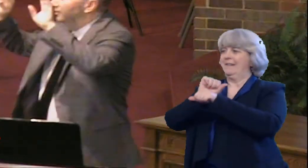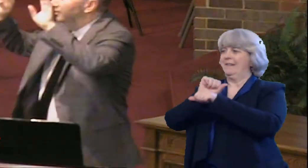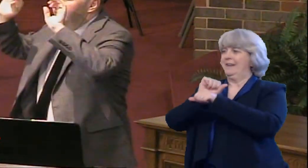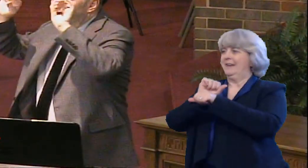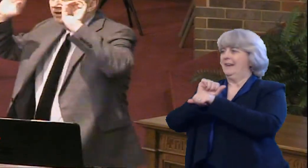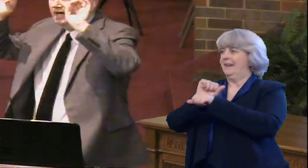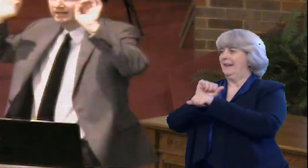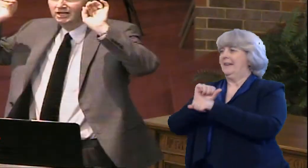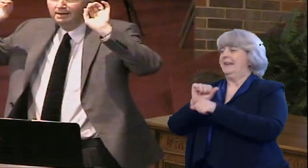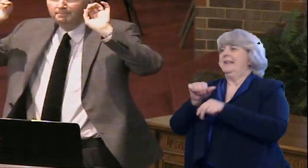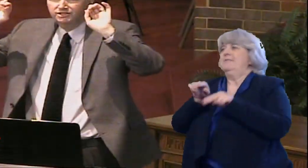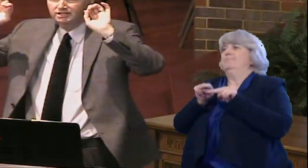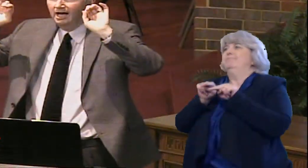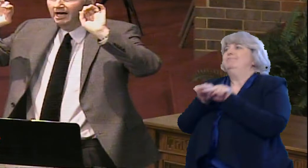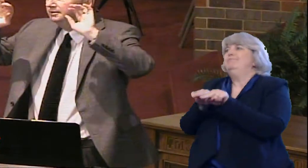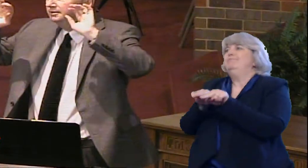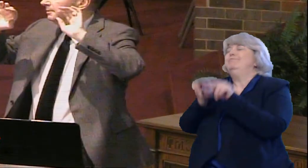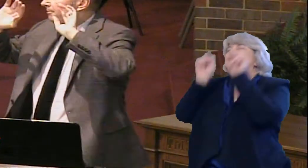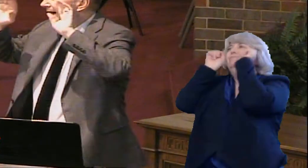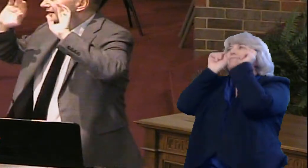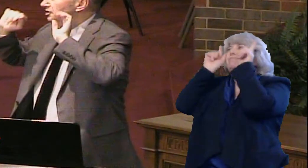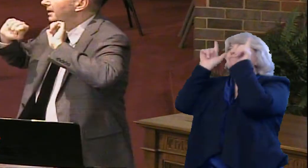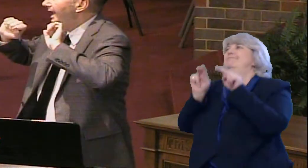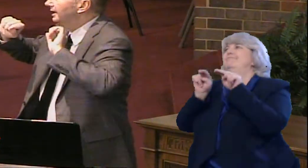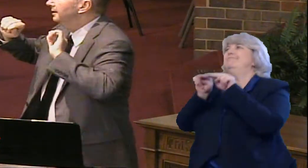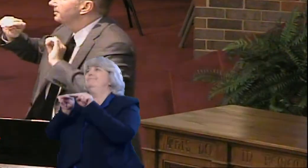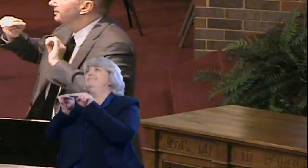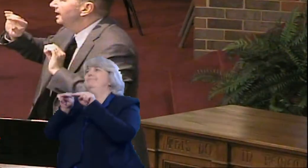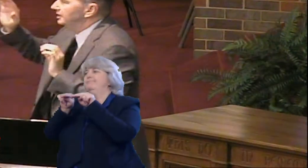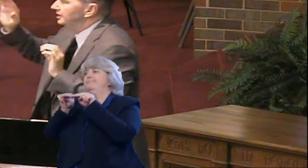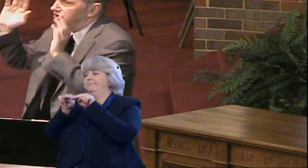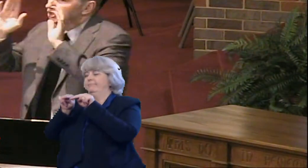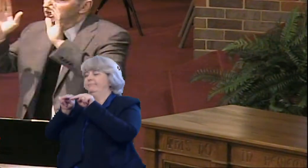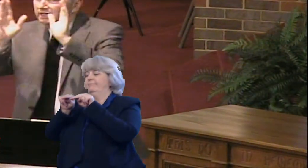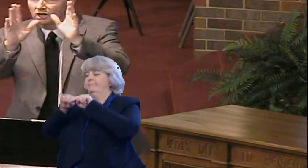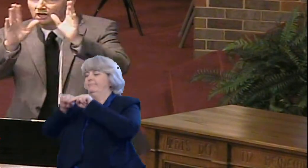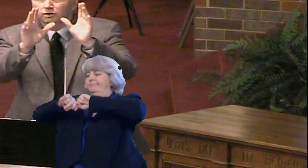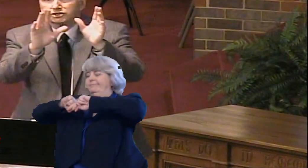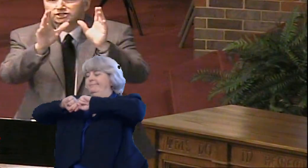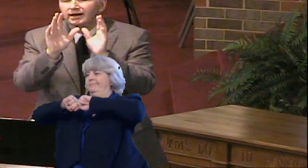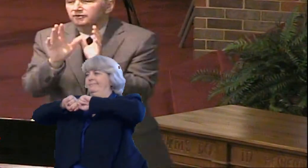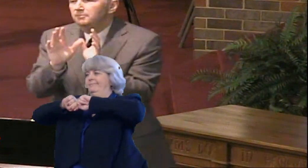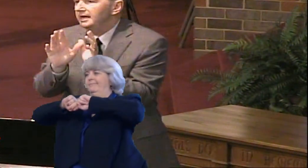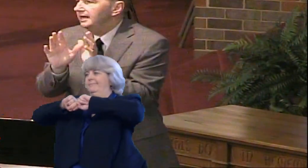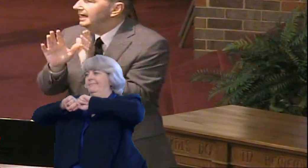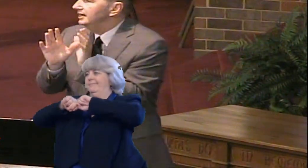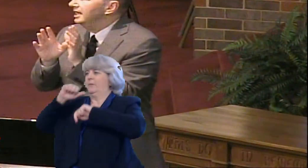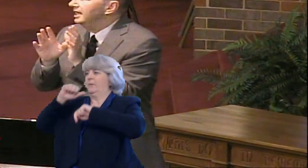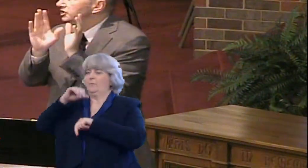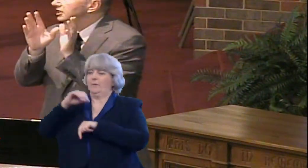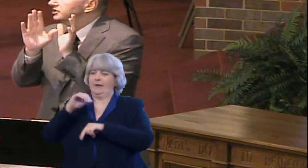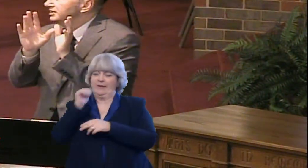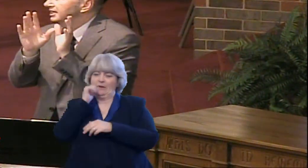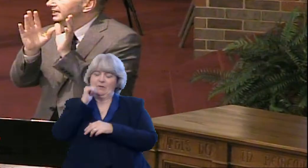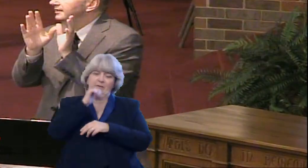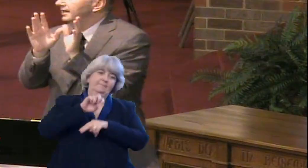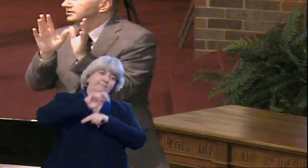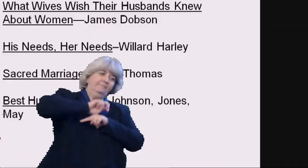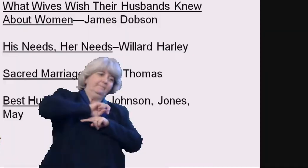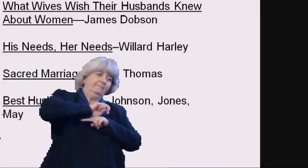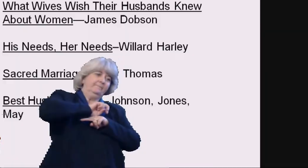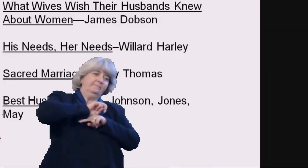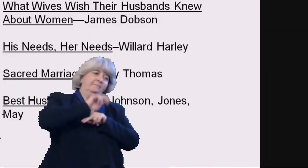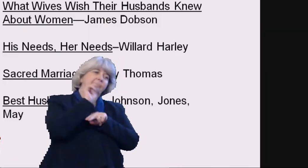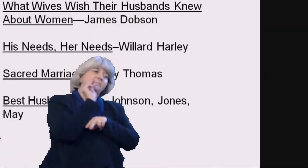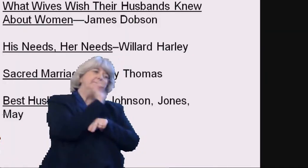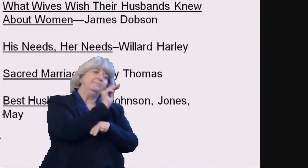lying side by side, back to back. And he said, she is on her side of the bed, and she is thinking this.